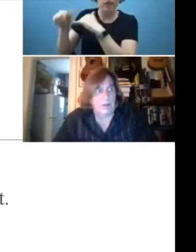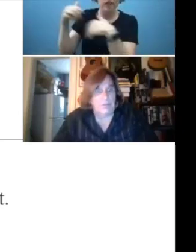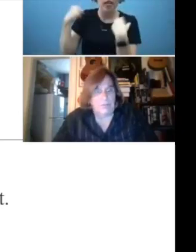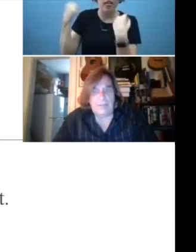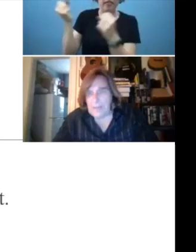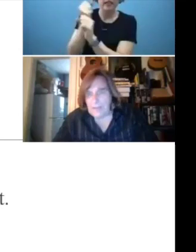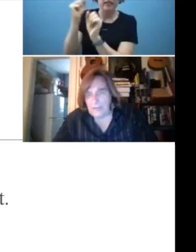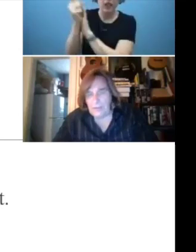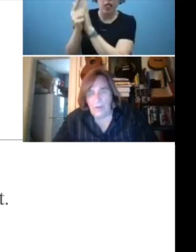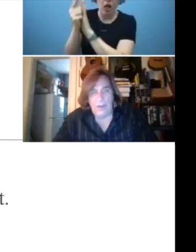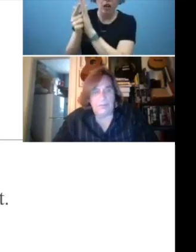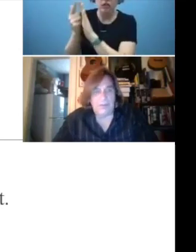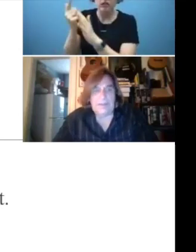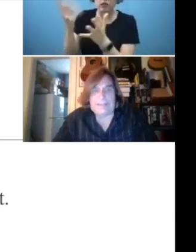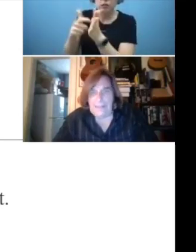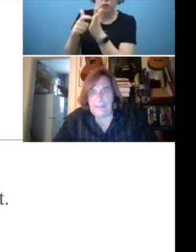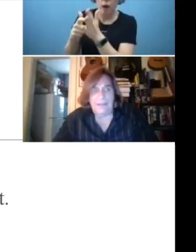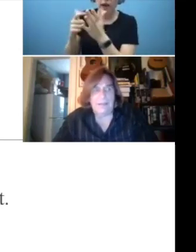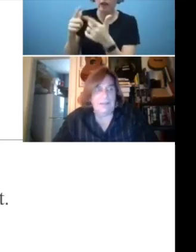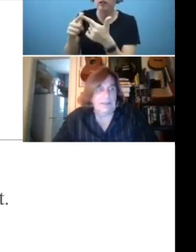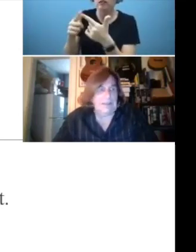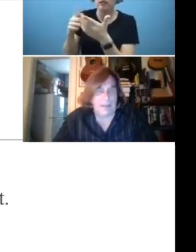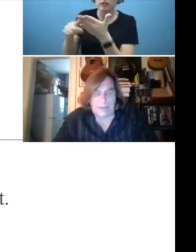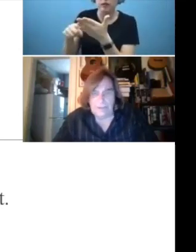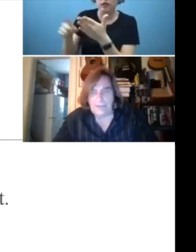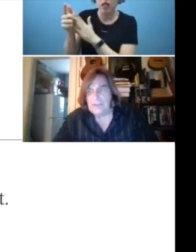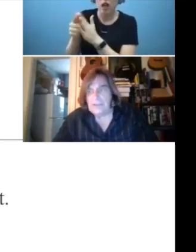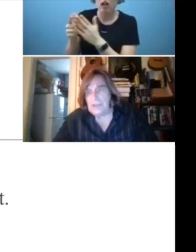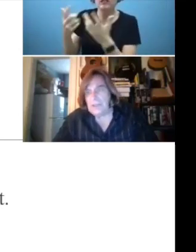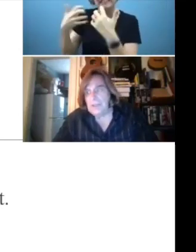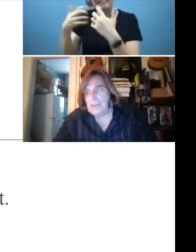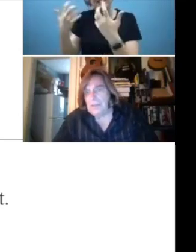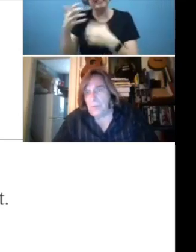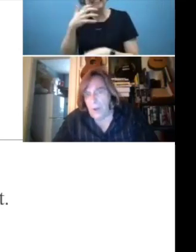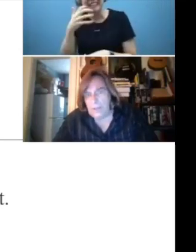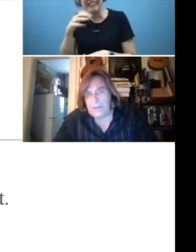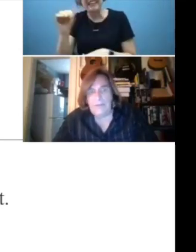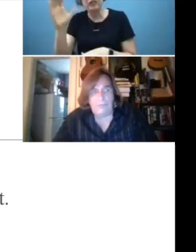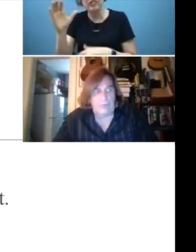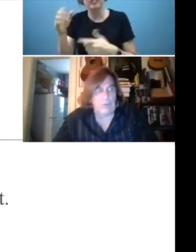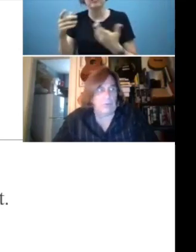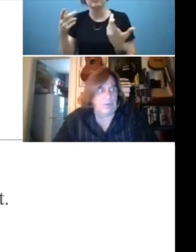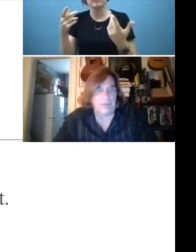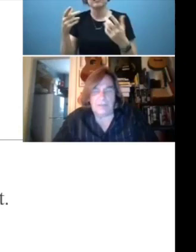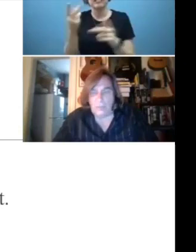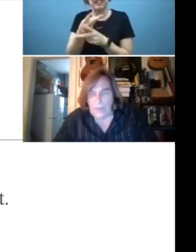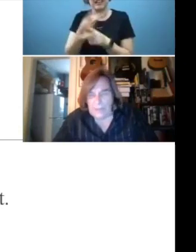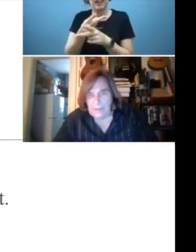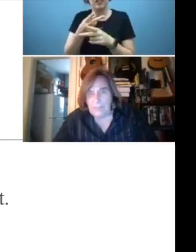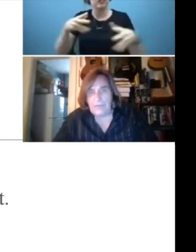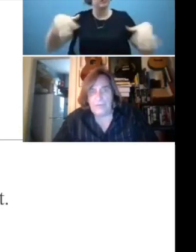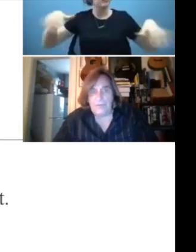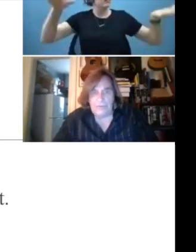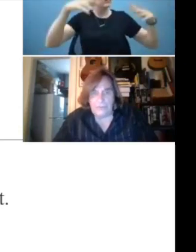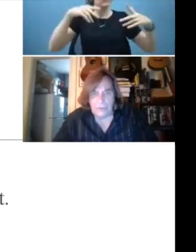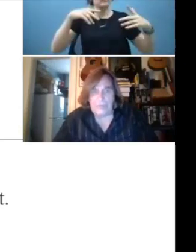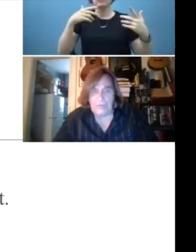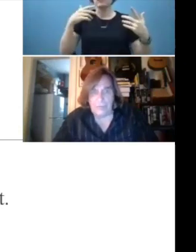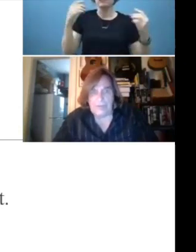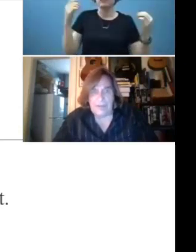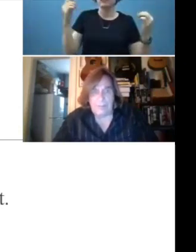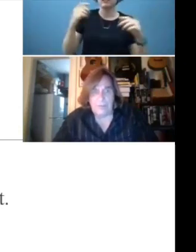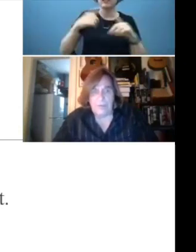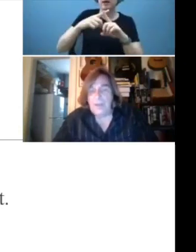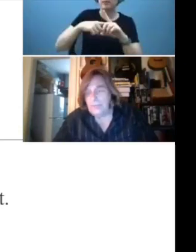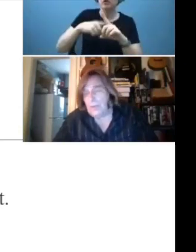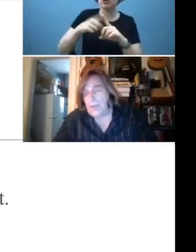of inspection laws, heating, air conditioning, quality of food. Is it at the right temperature? it served at